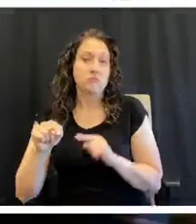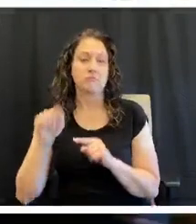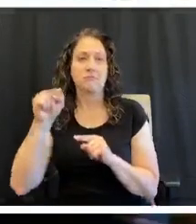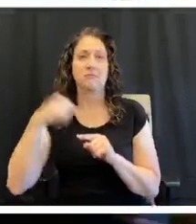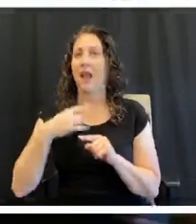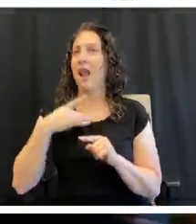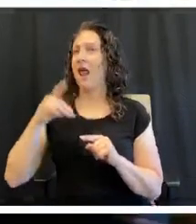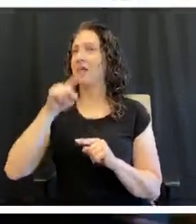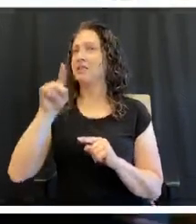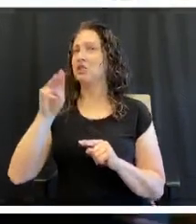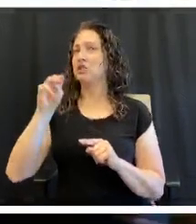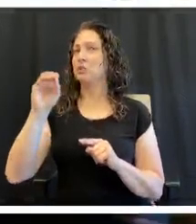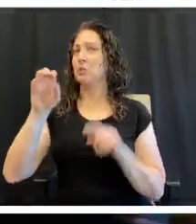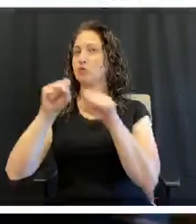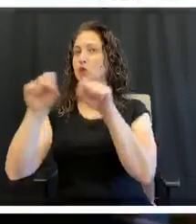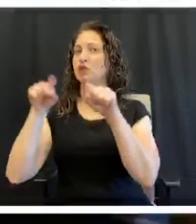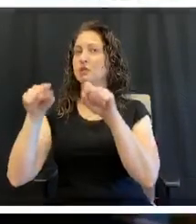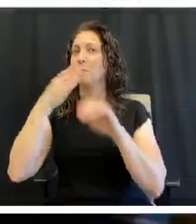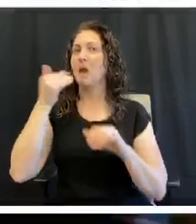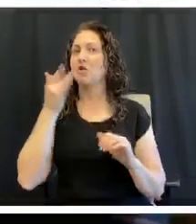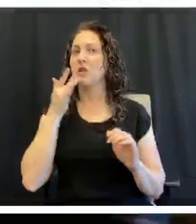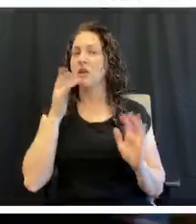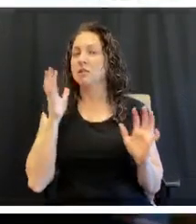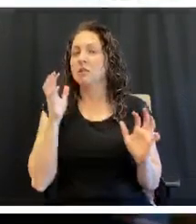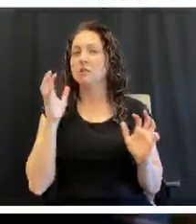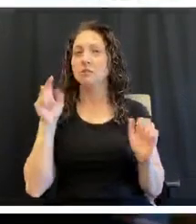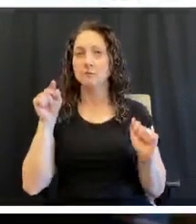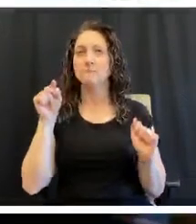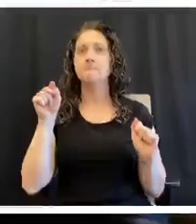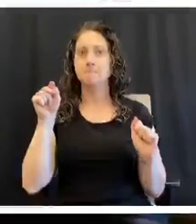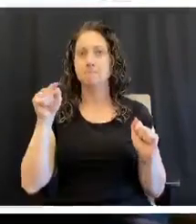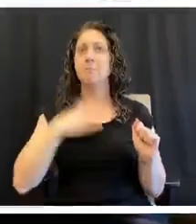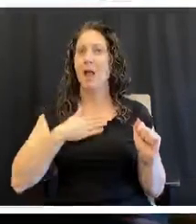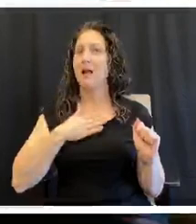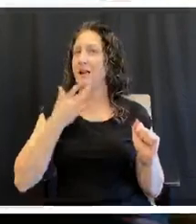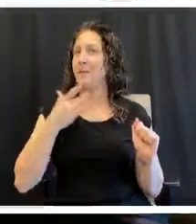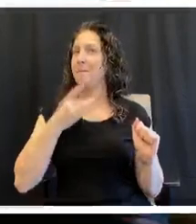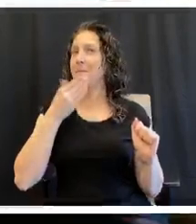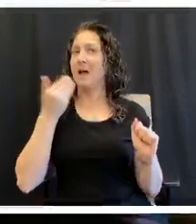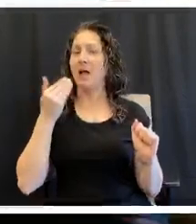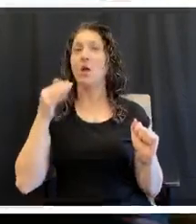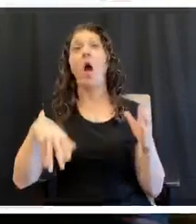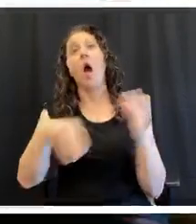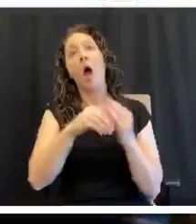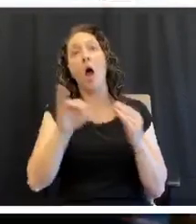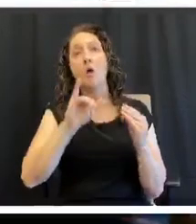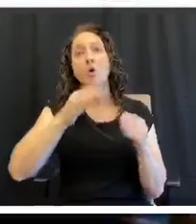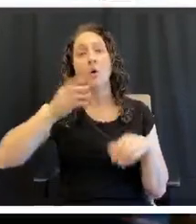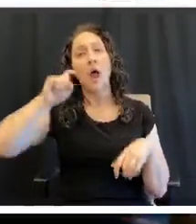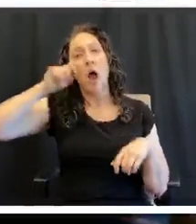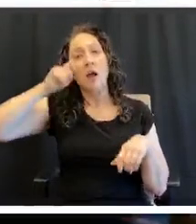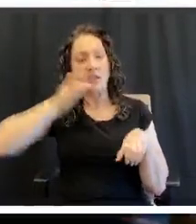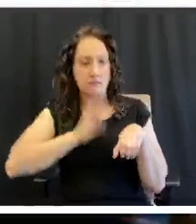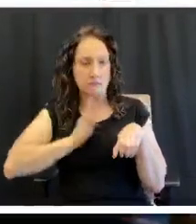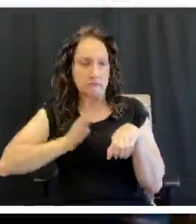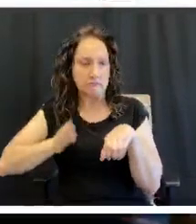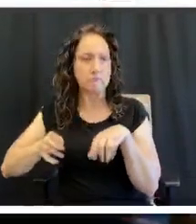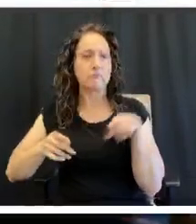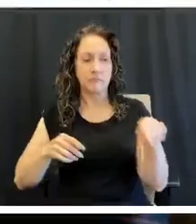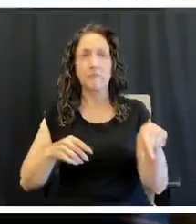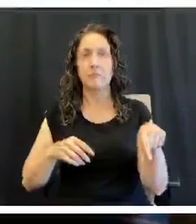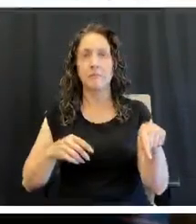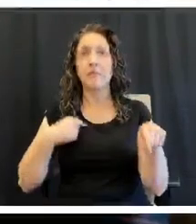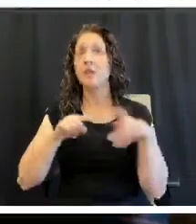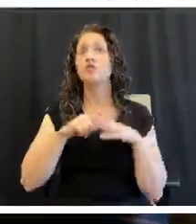sausage. And that's what I like to do with mine. But I also put onions in it as well. And I cook it from the